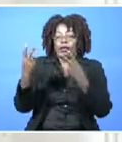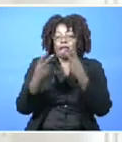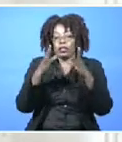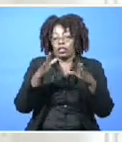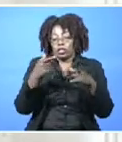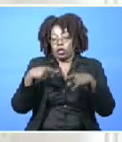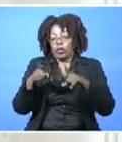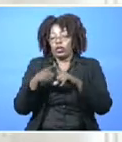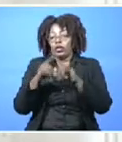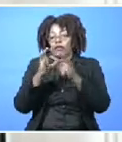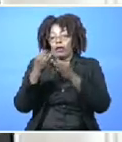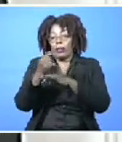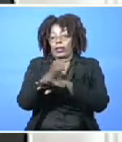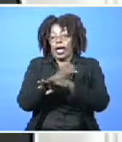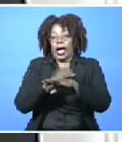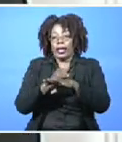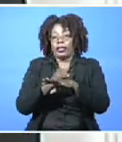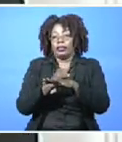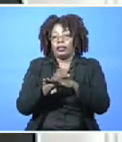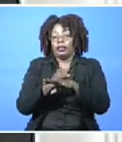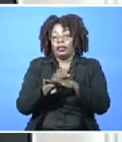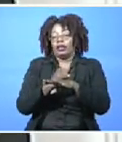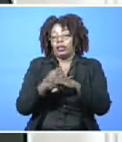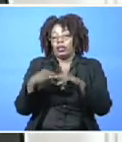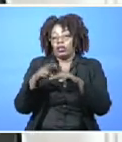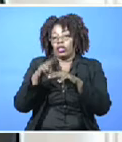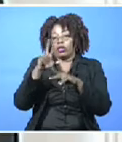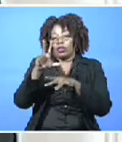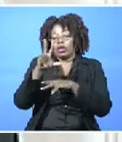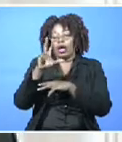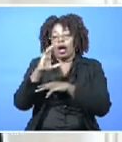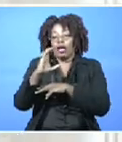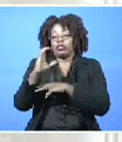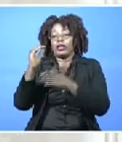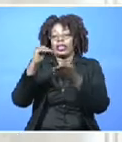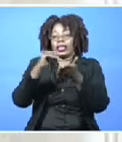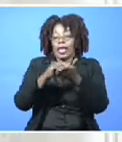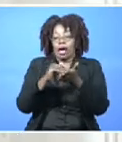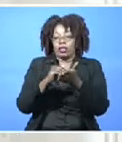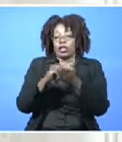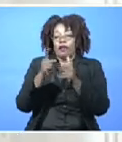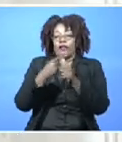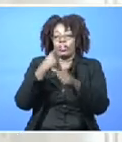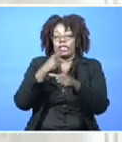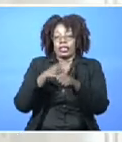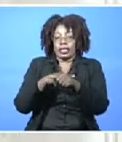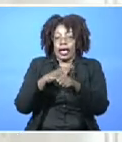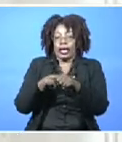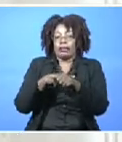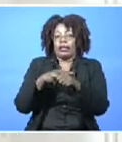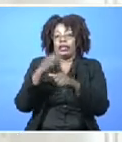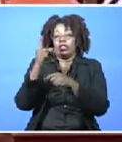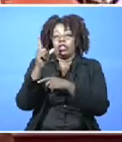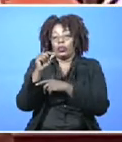Family Islands to exceed 300,000 for the very first time in the history of this country in 2018.